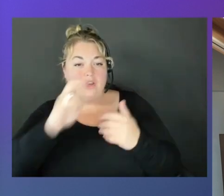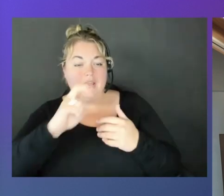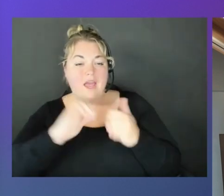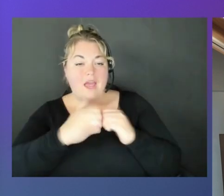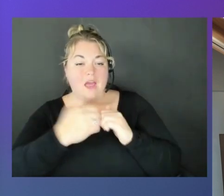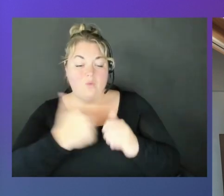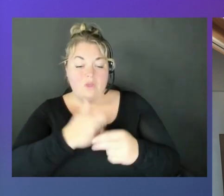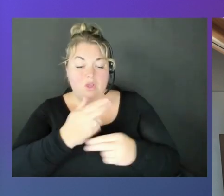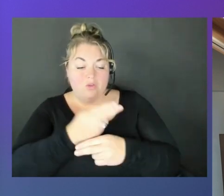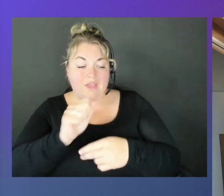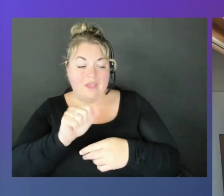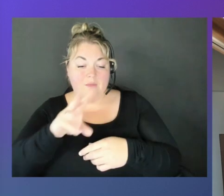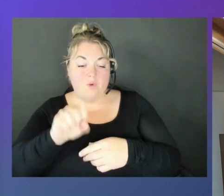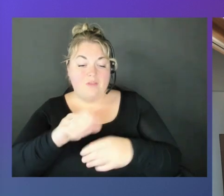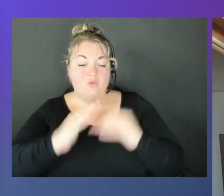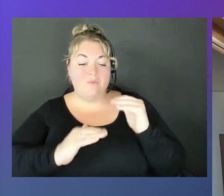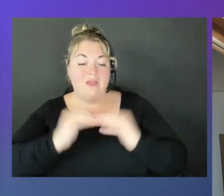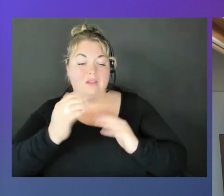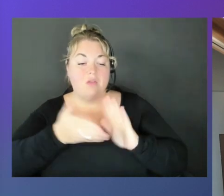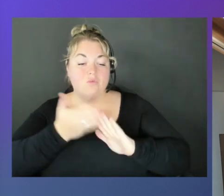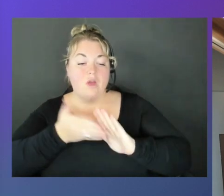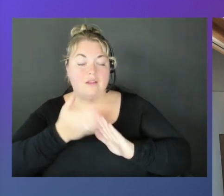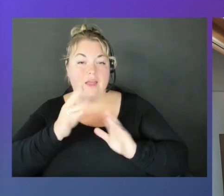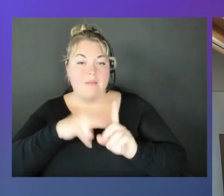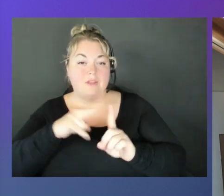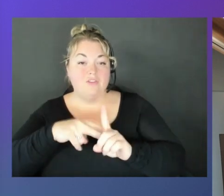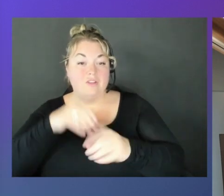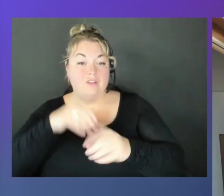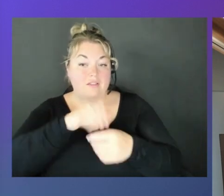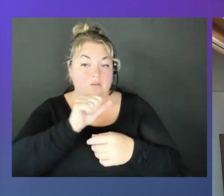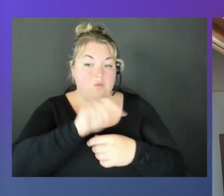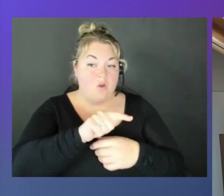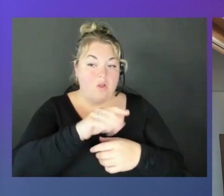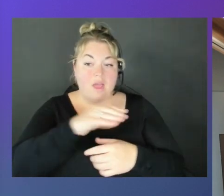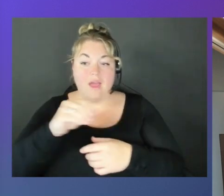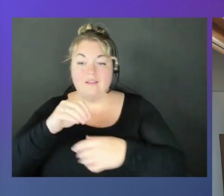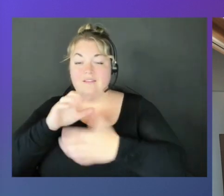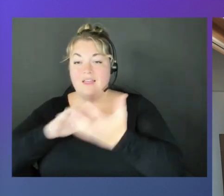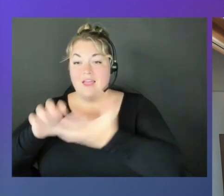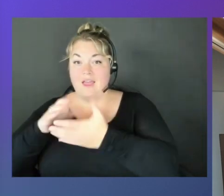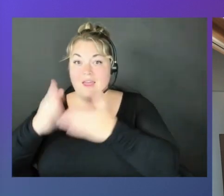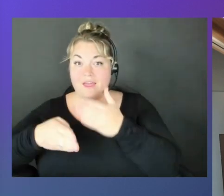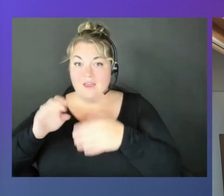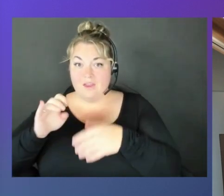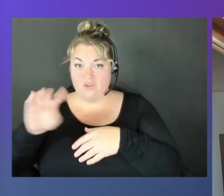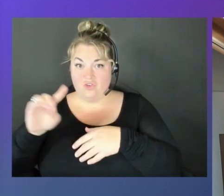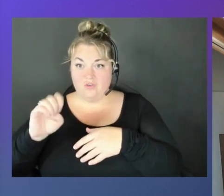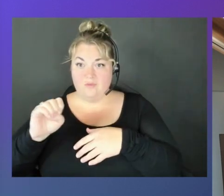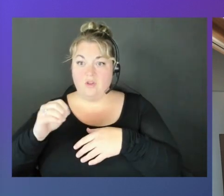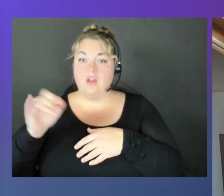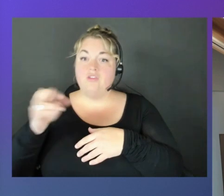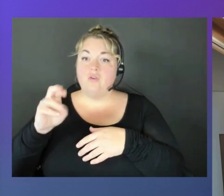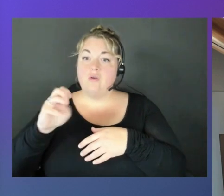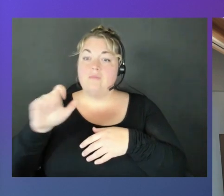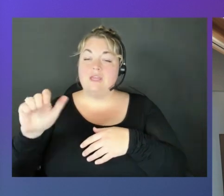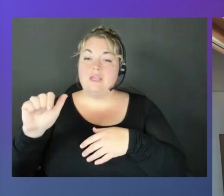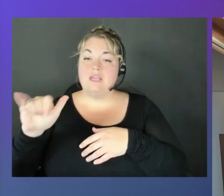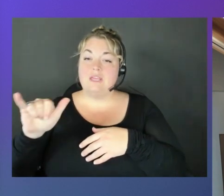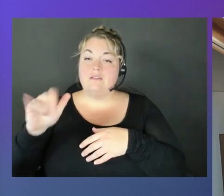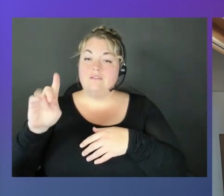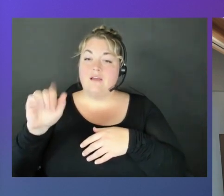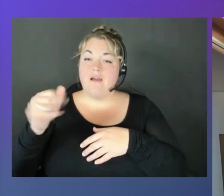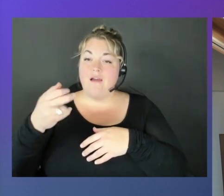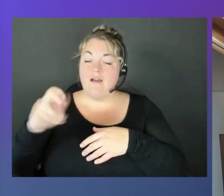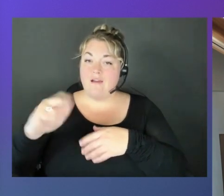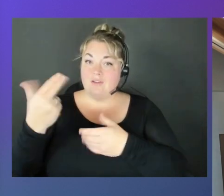build and run applications in the cloud and at the edge. I'm joined today by Jeremy Dahan, who is a subject matter expert at the